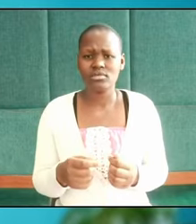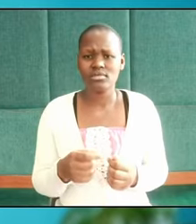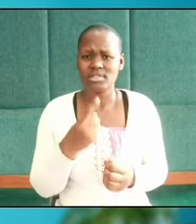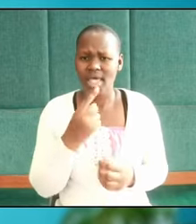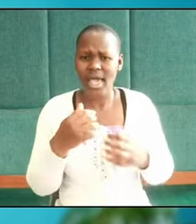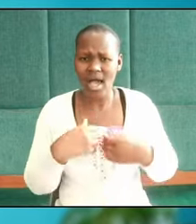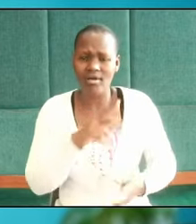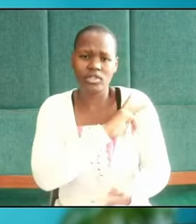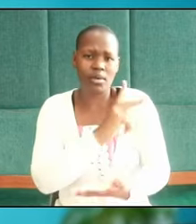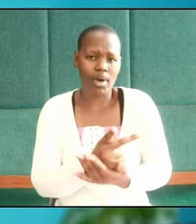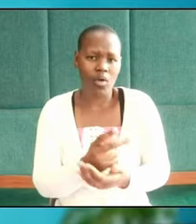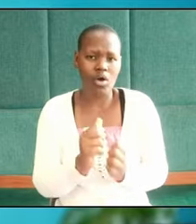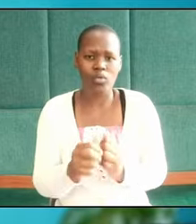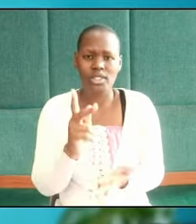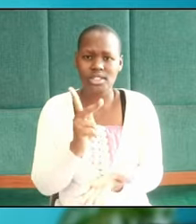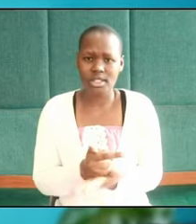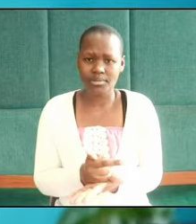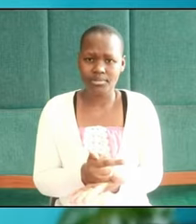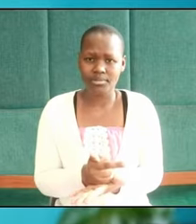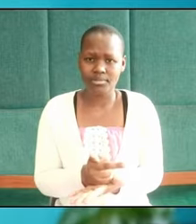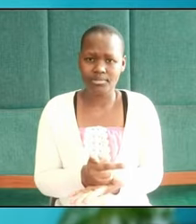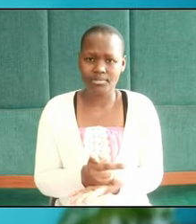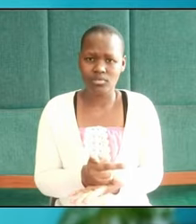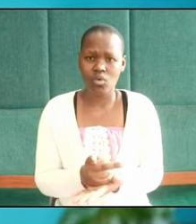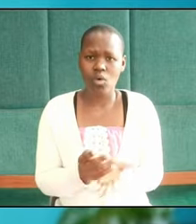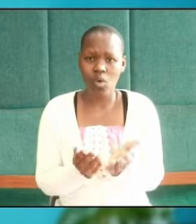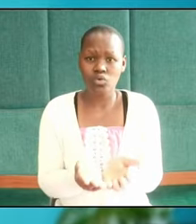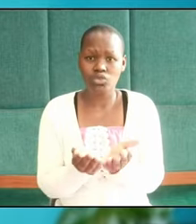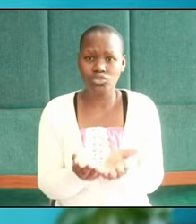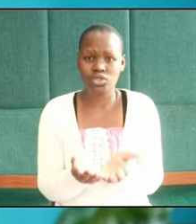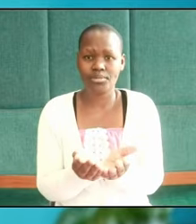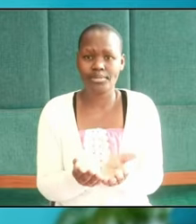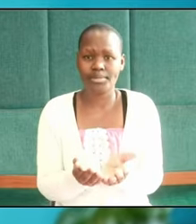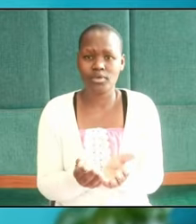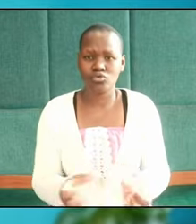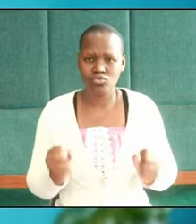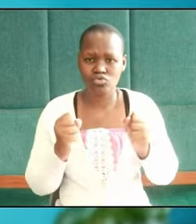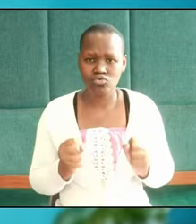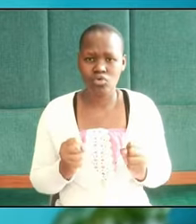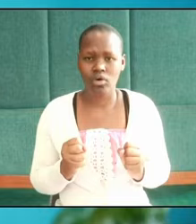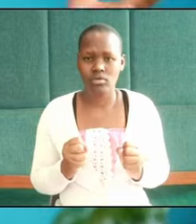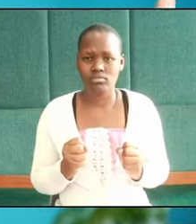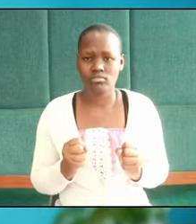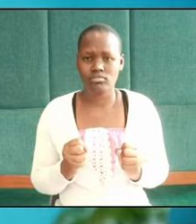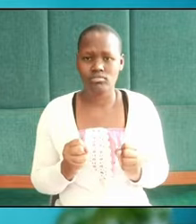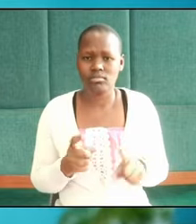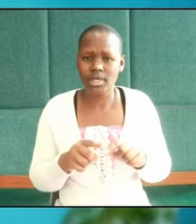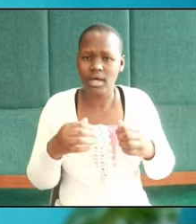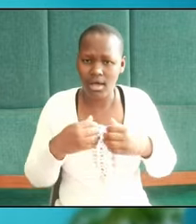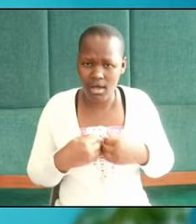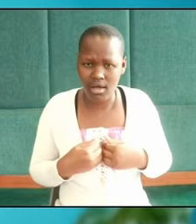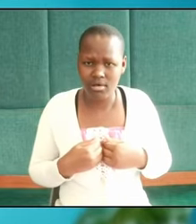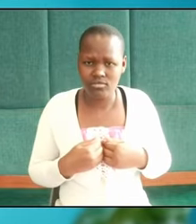power that keeps the ship stable despite the storms